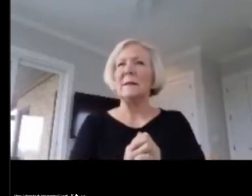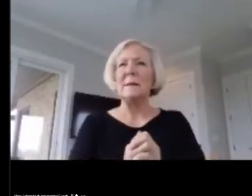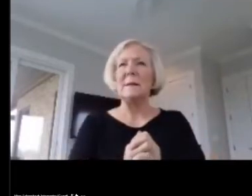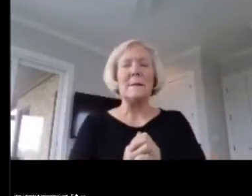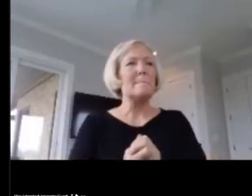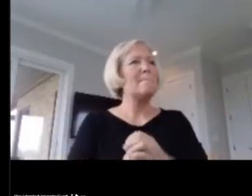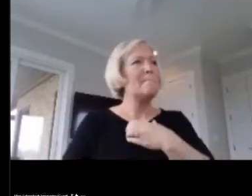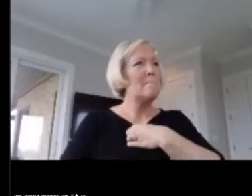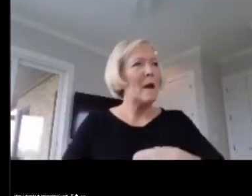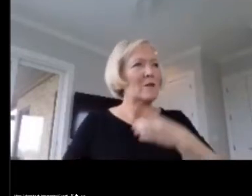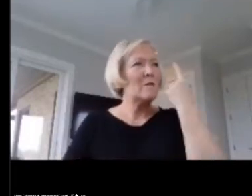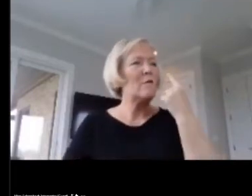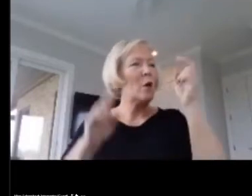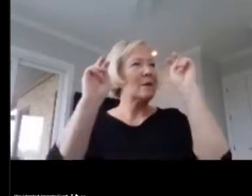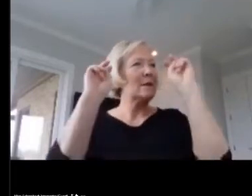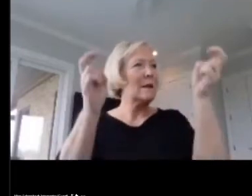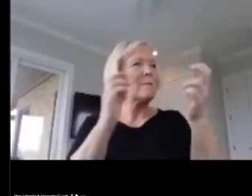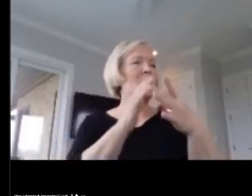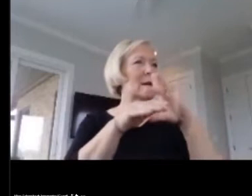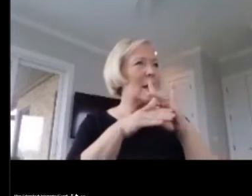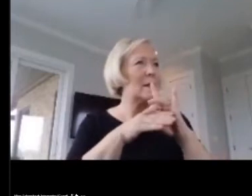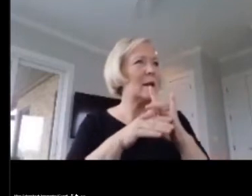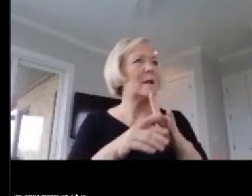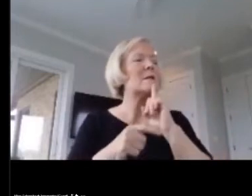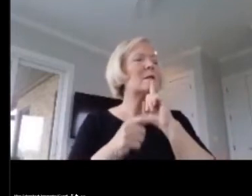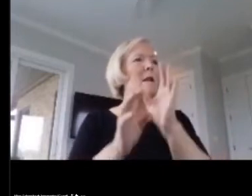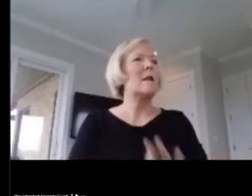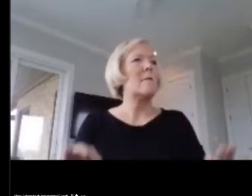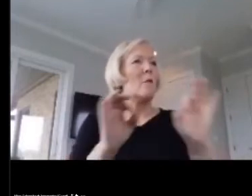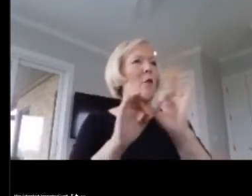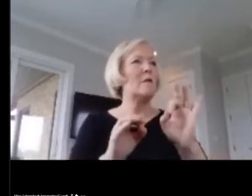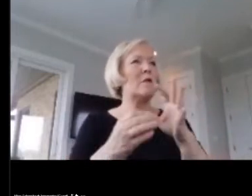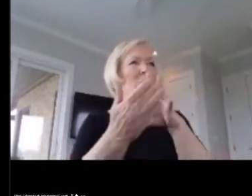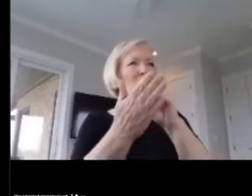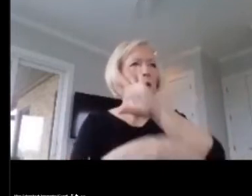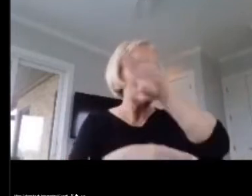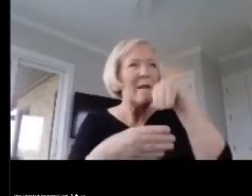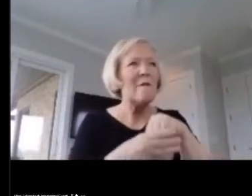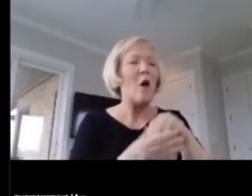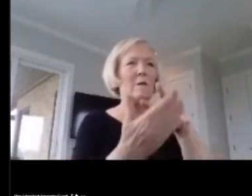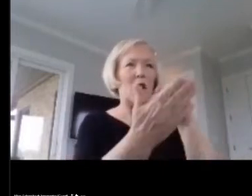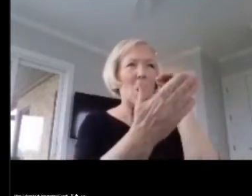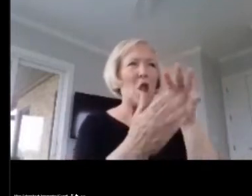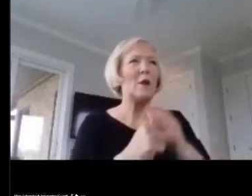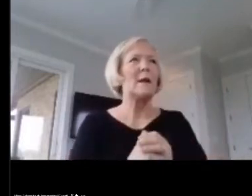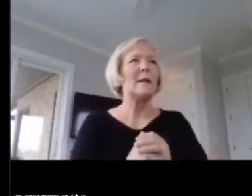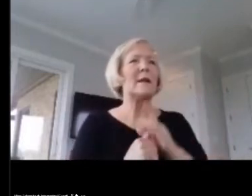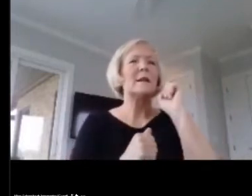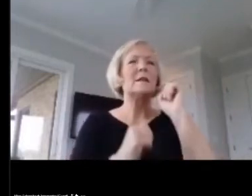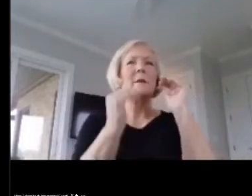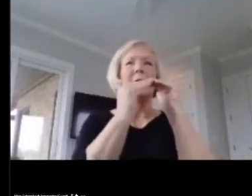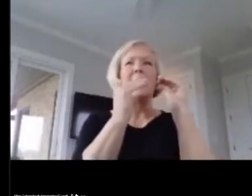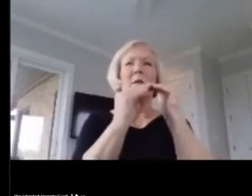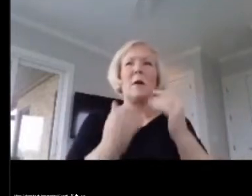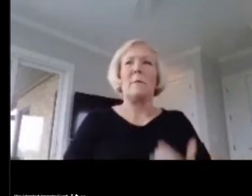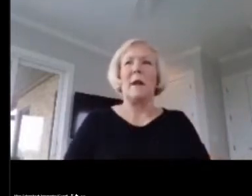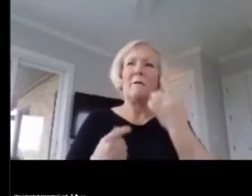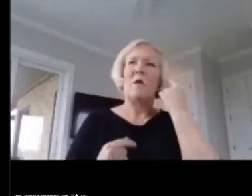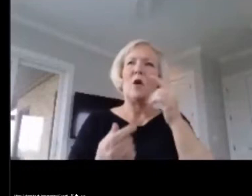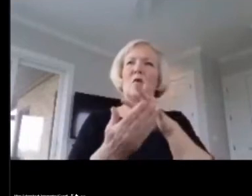is critical to ensuring student learning and engagement, there needs to be an equal passion for student well-being.